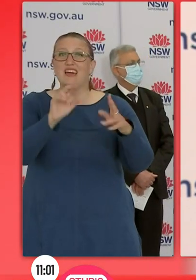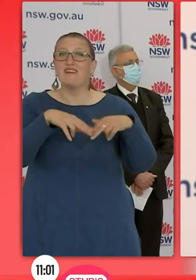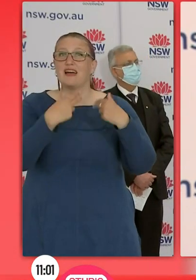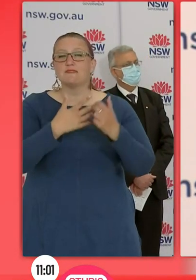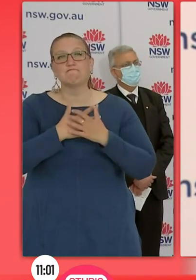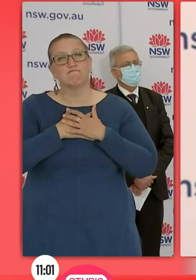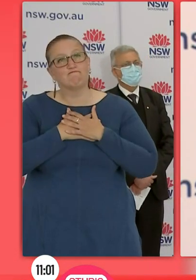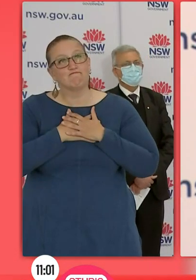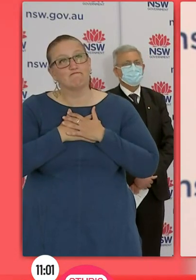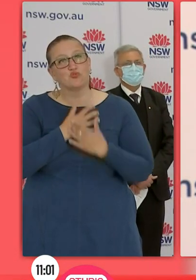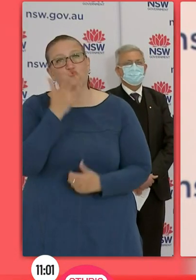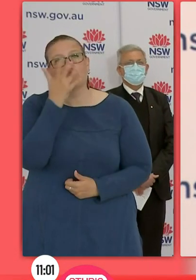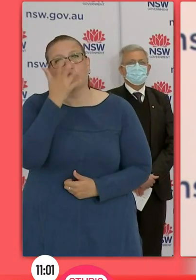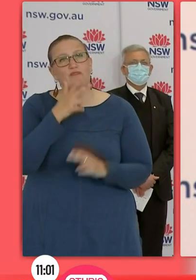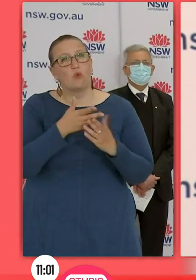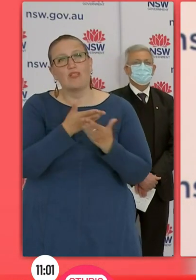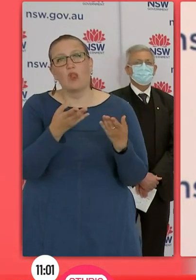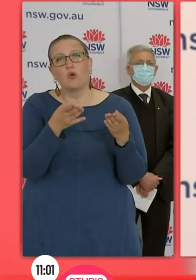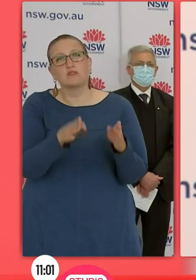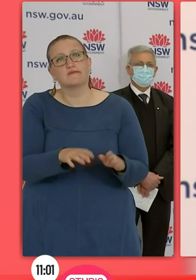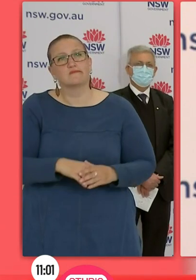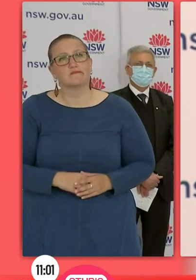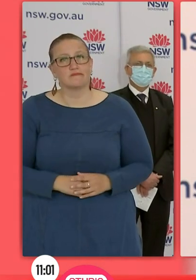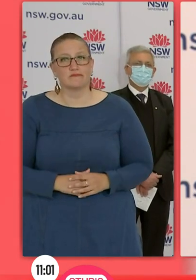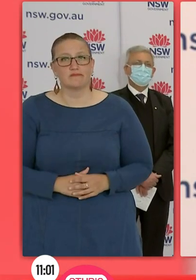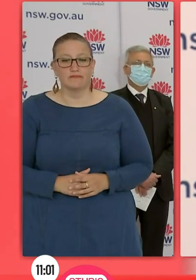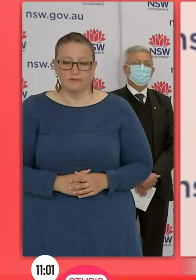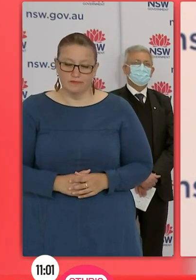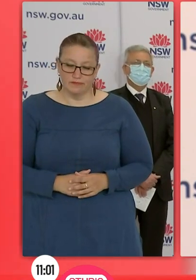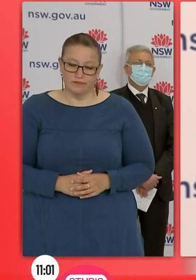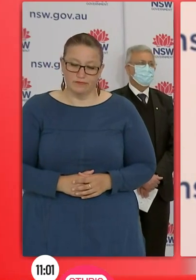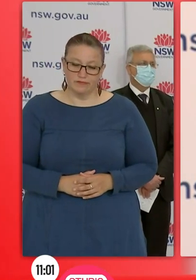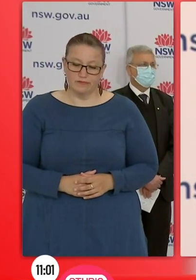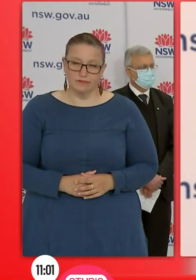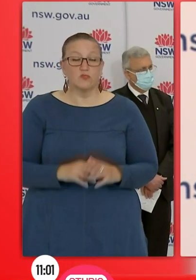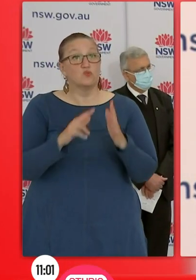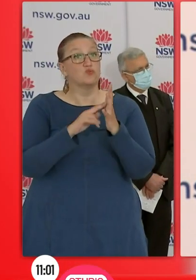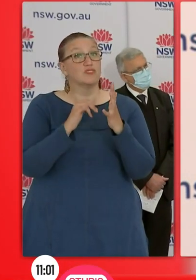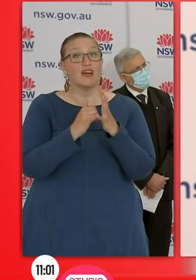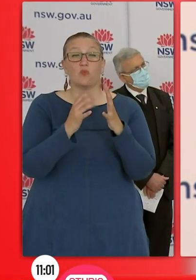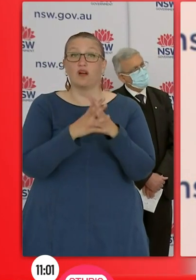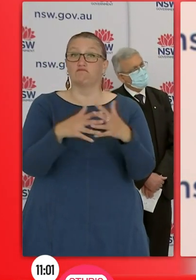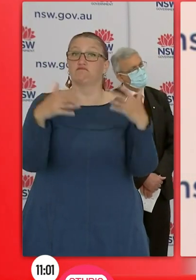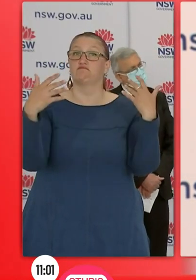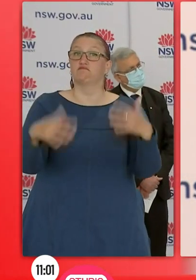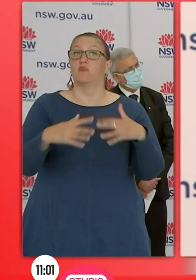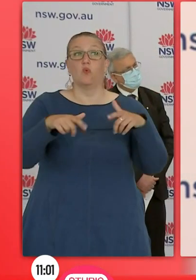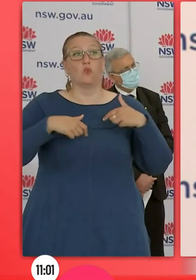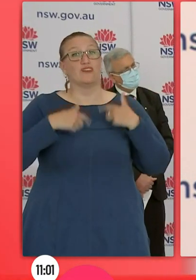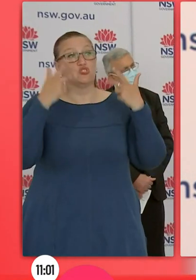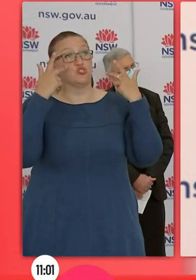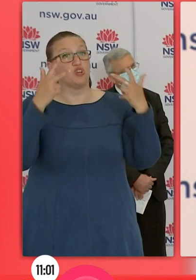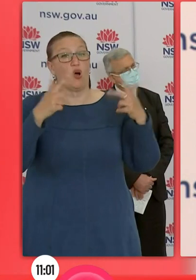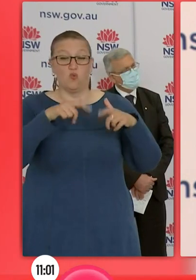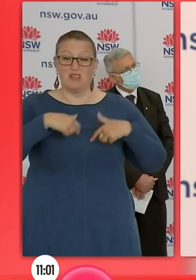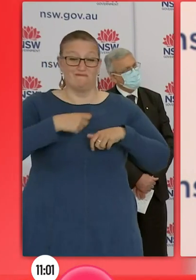that New South Wales is demonstrating our capacity for record vaccination rates leading the nation and I just want to